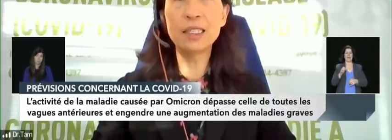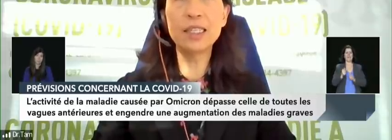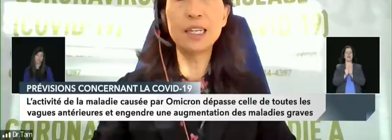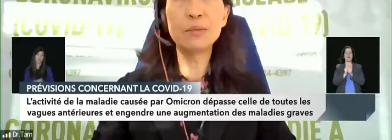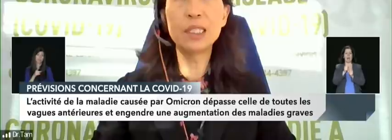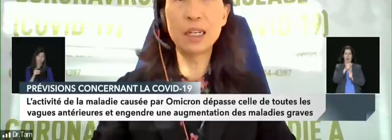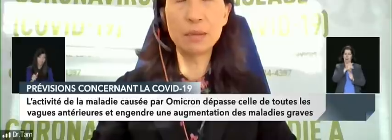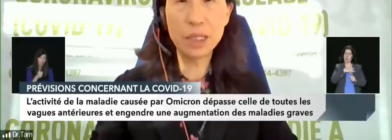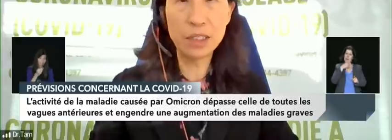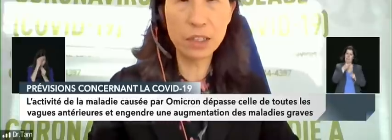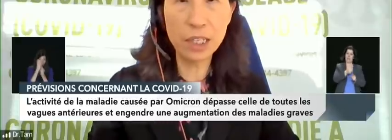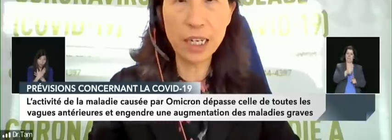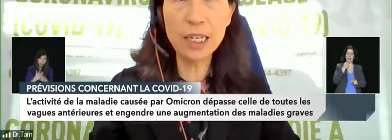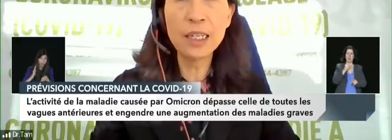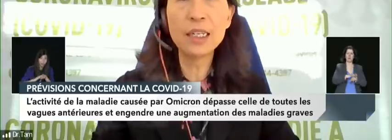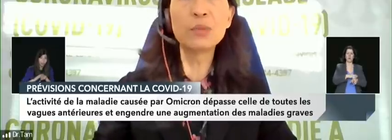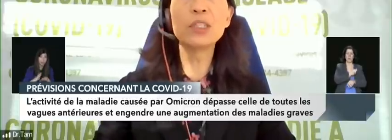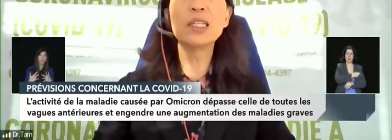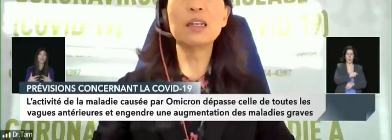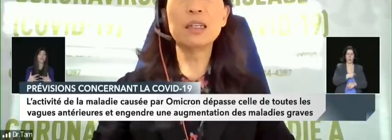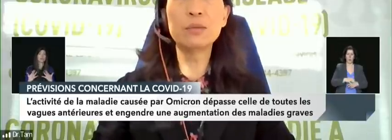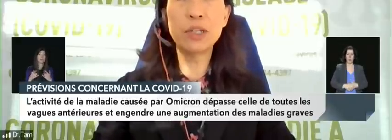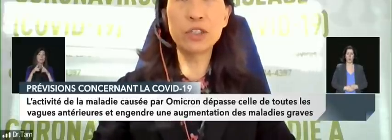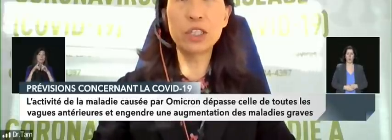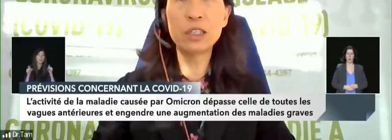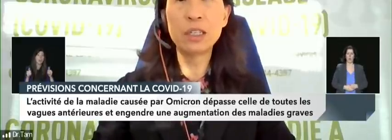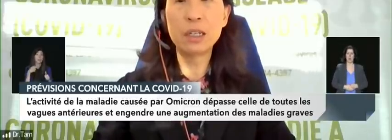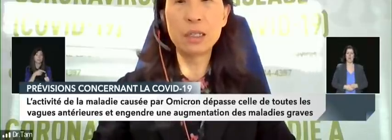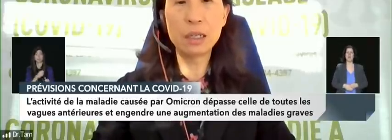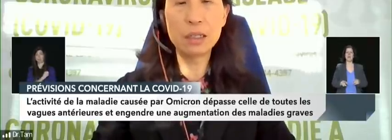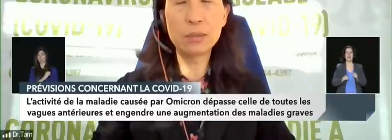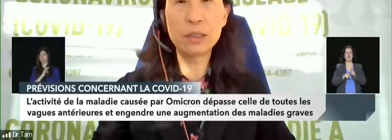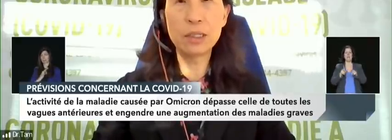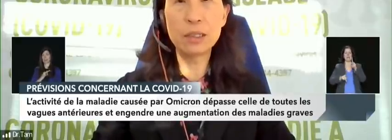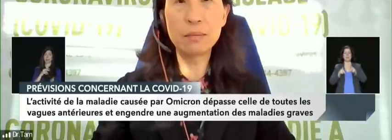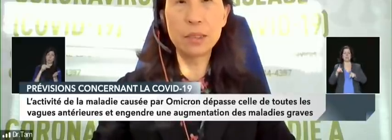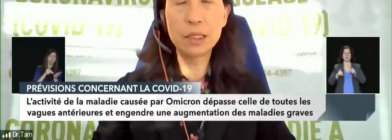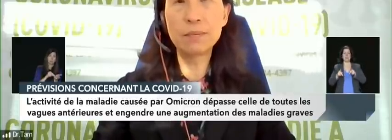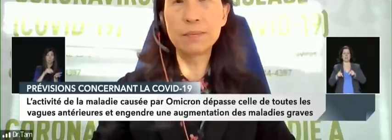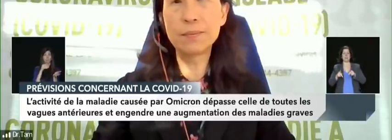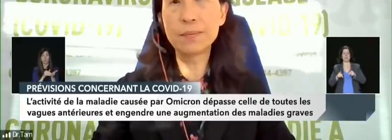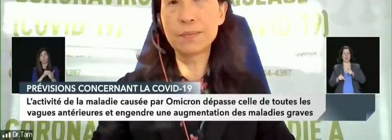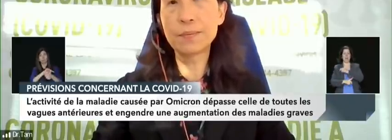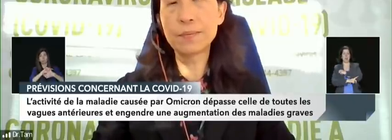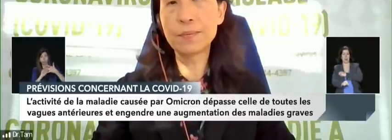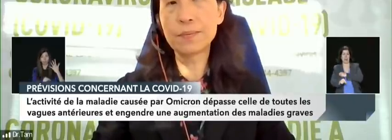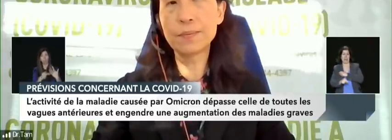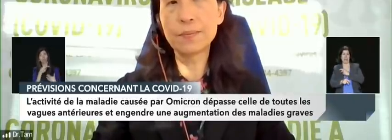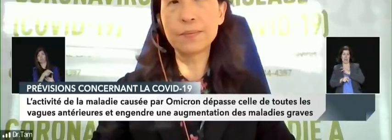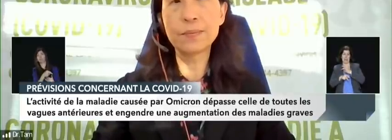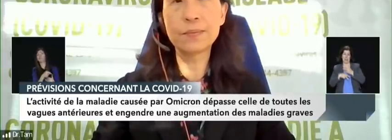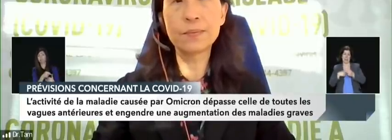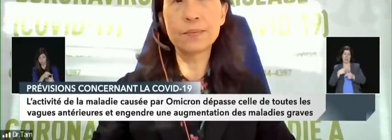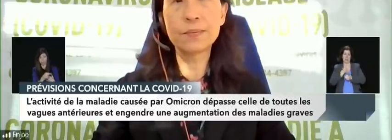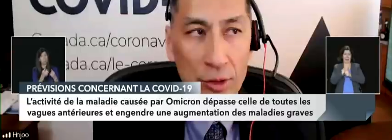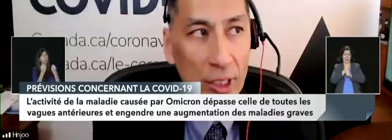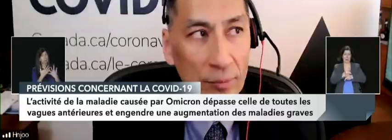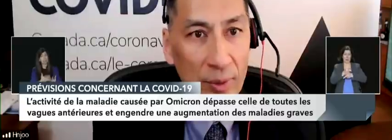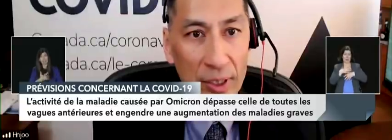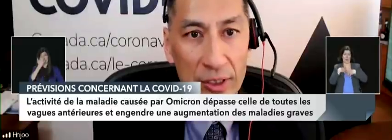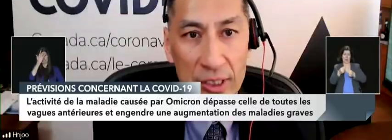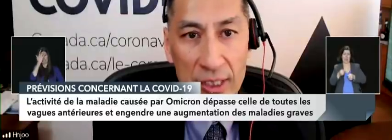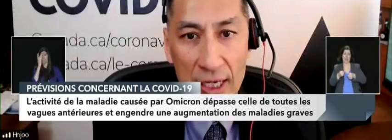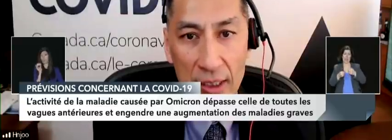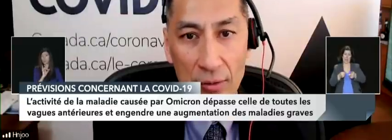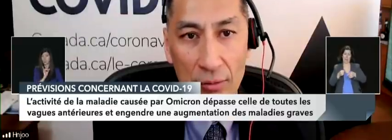staff are getting sick at the same time, so that is putting a lot of pressure on the hospital systems. It's doctrine